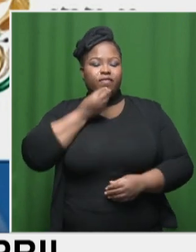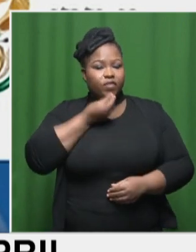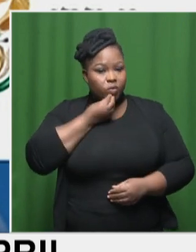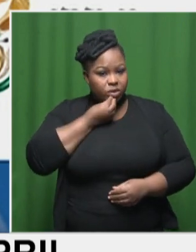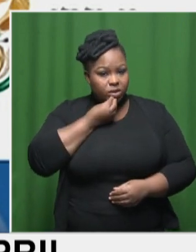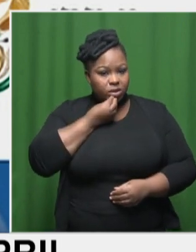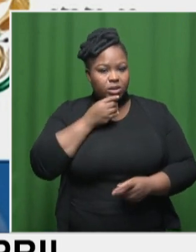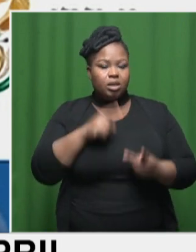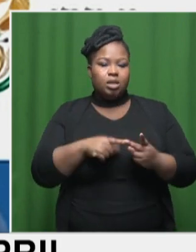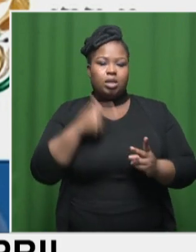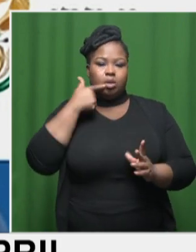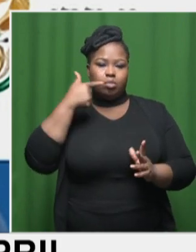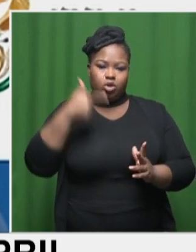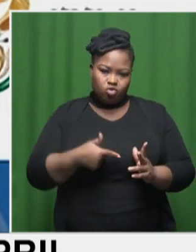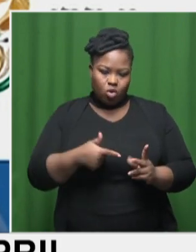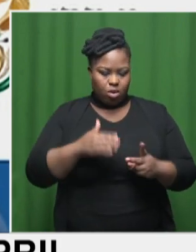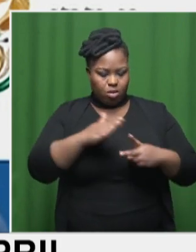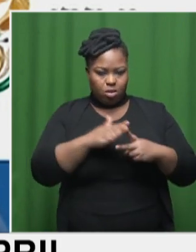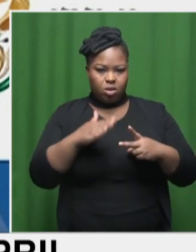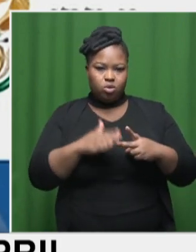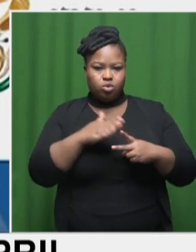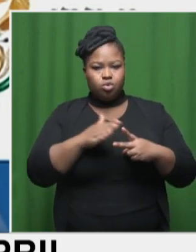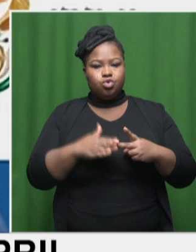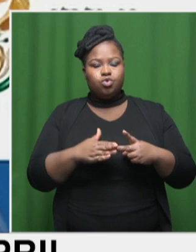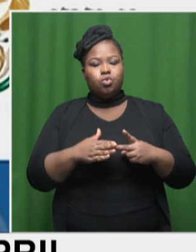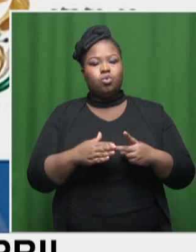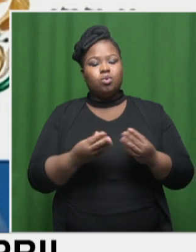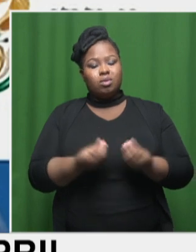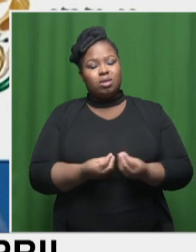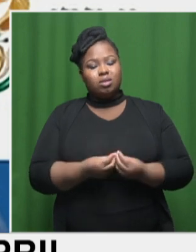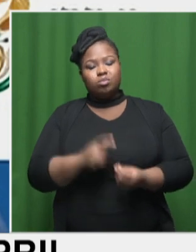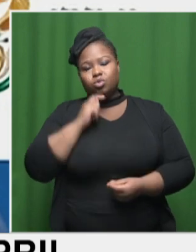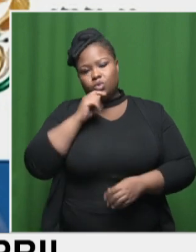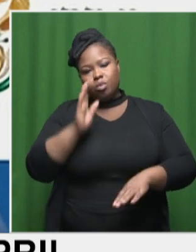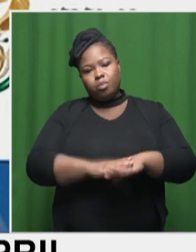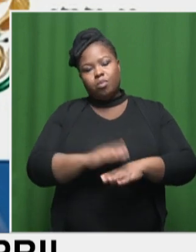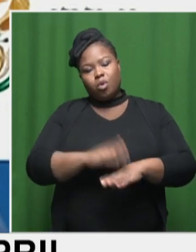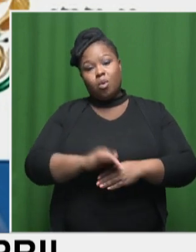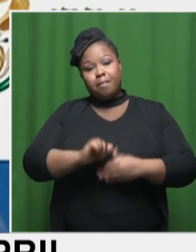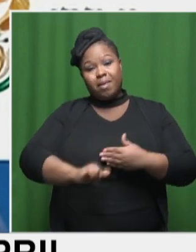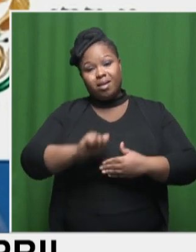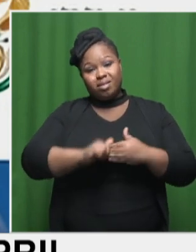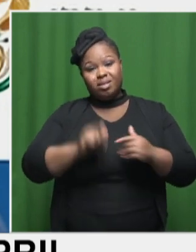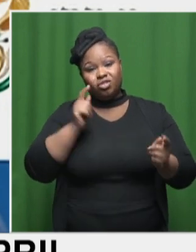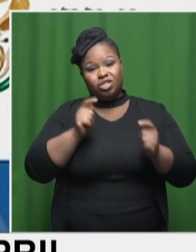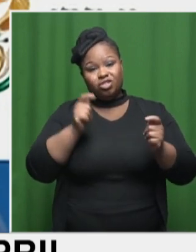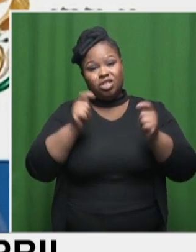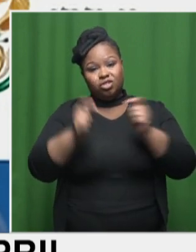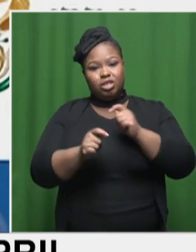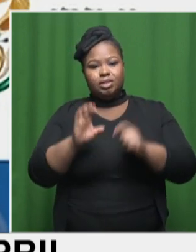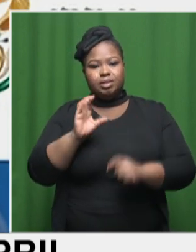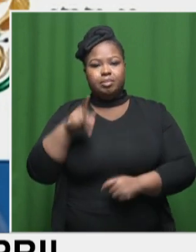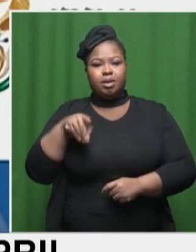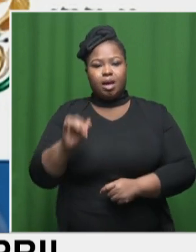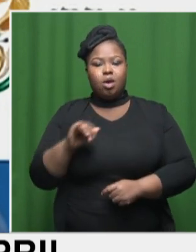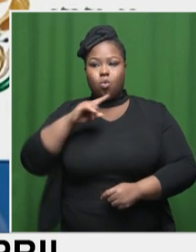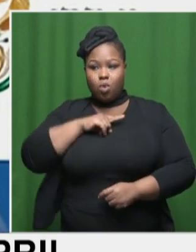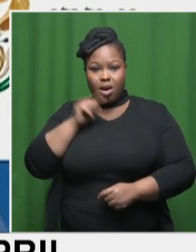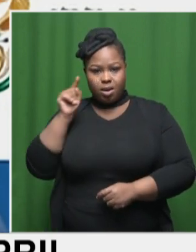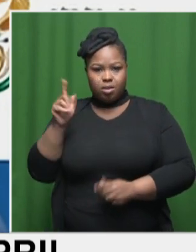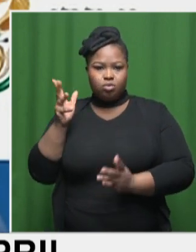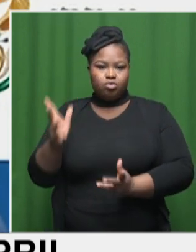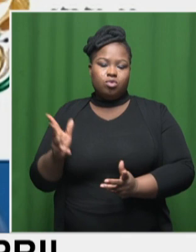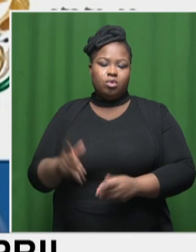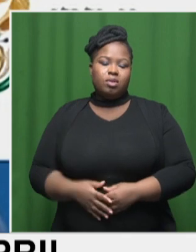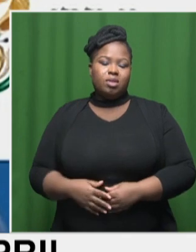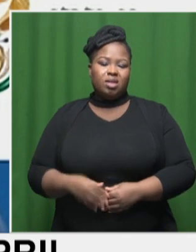and fuel costs are the key products that drive kind of month-to-month changes in the CPI. And so the